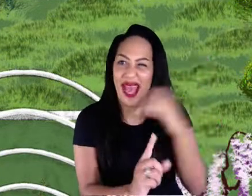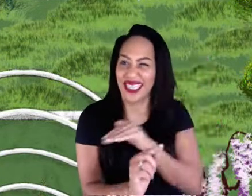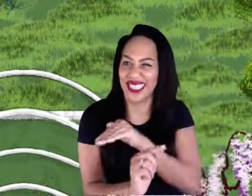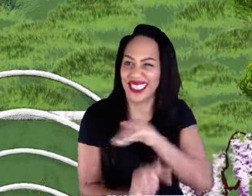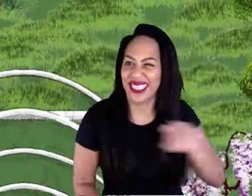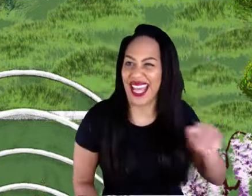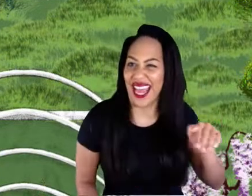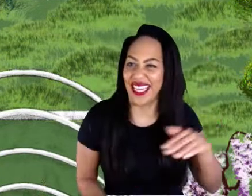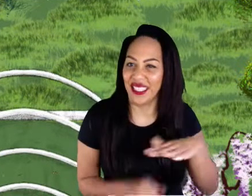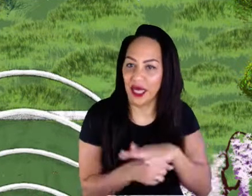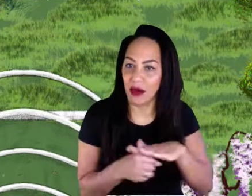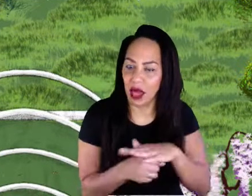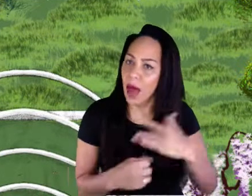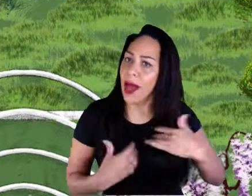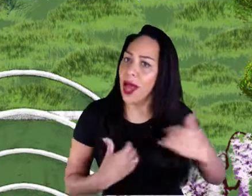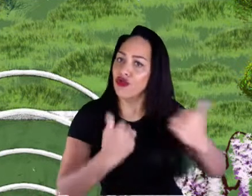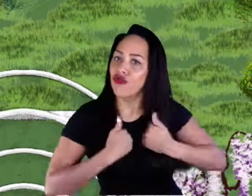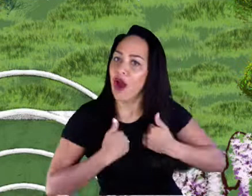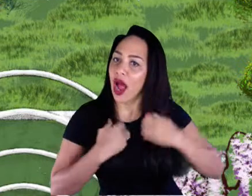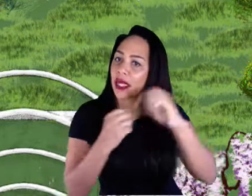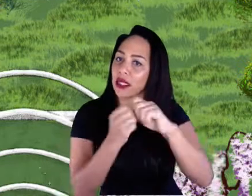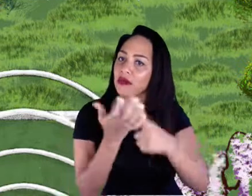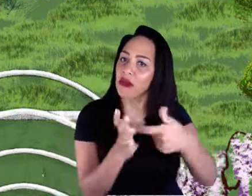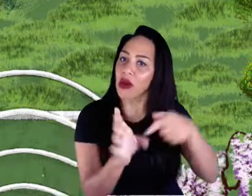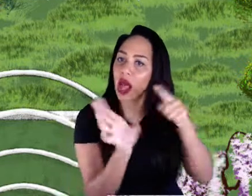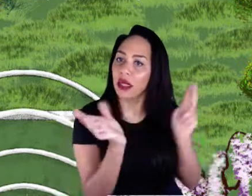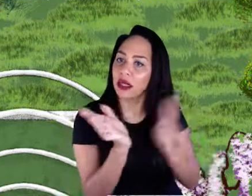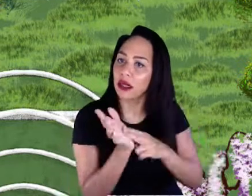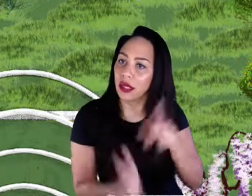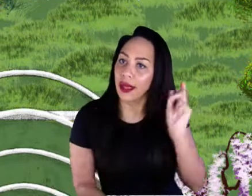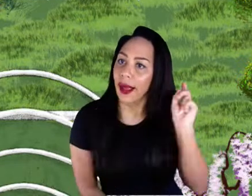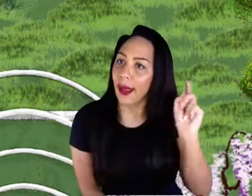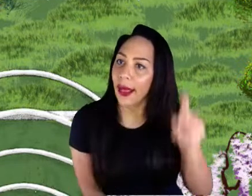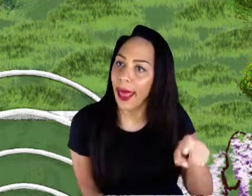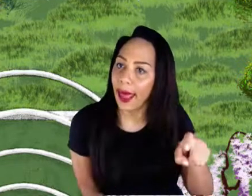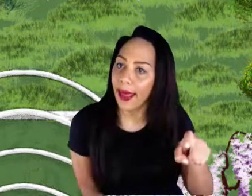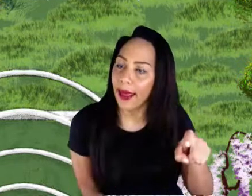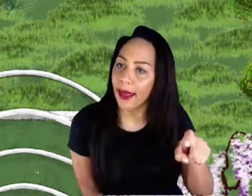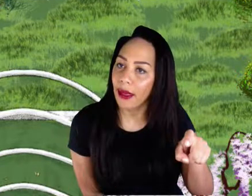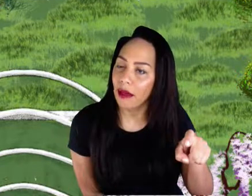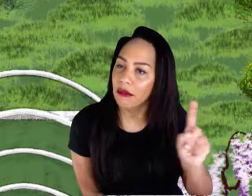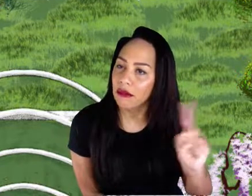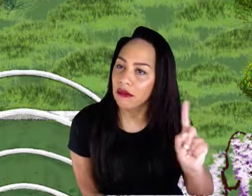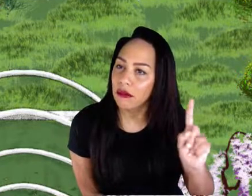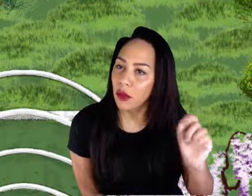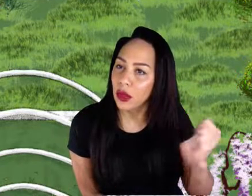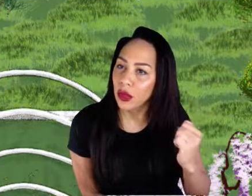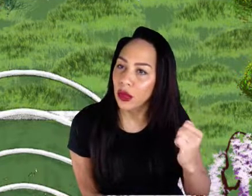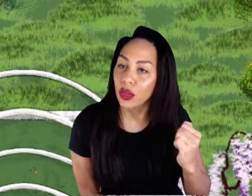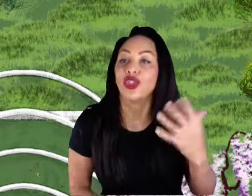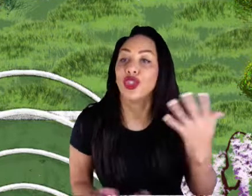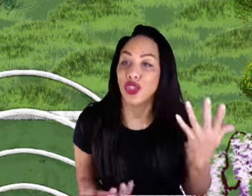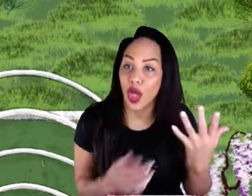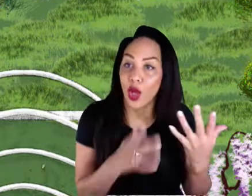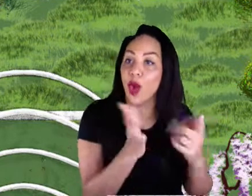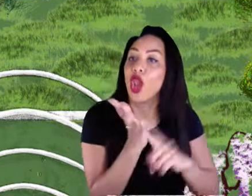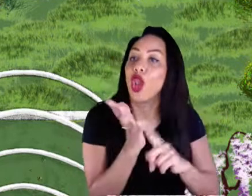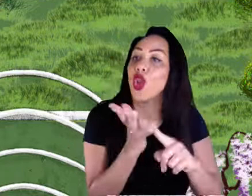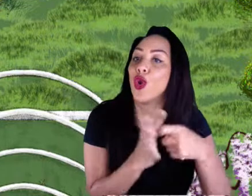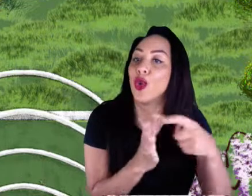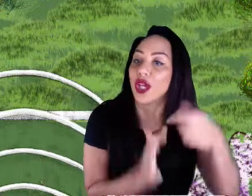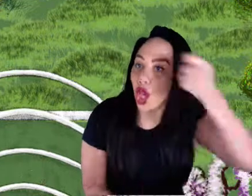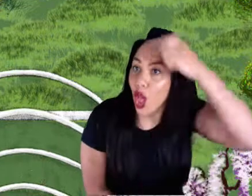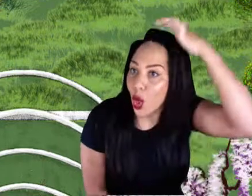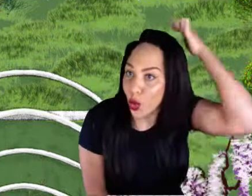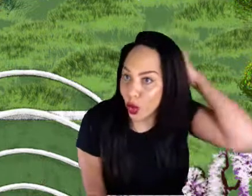Brian? Do we click? Oh, yes. So actually, Luke, you will need to click as well for these